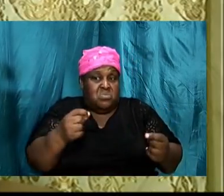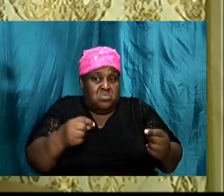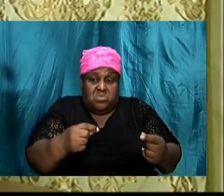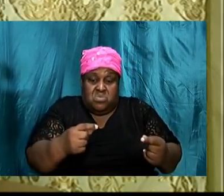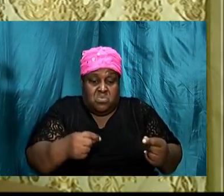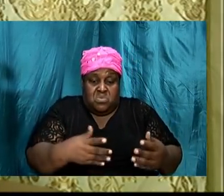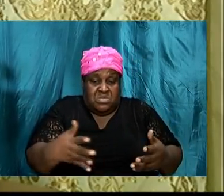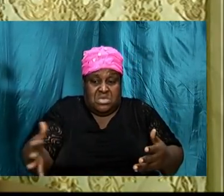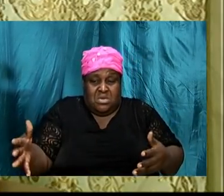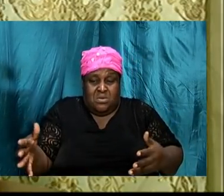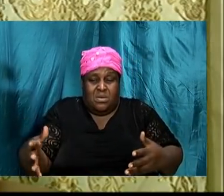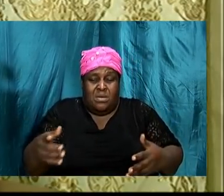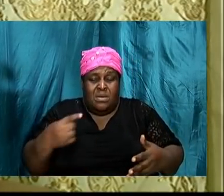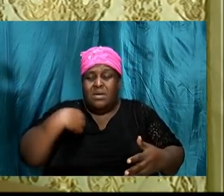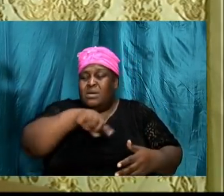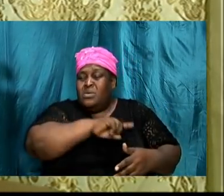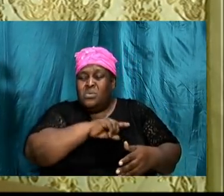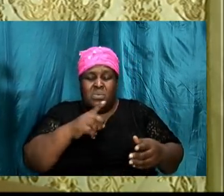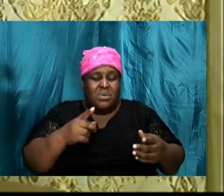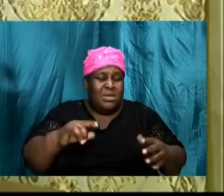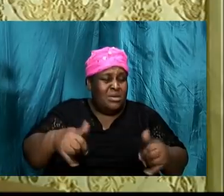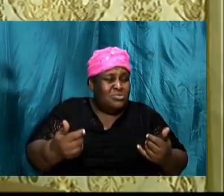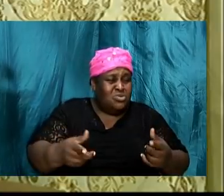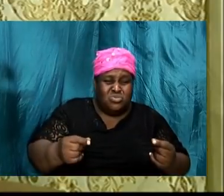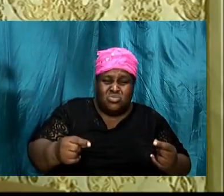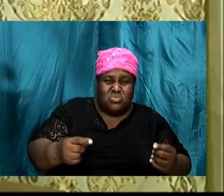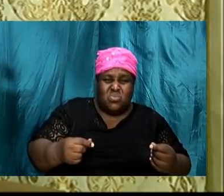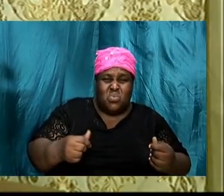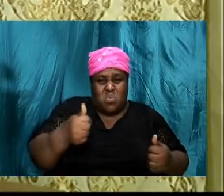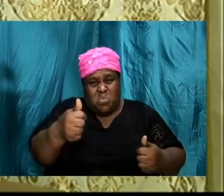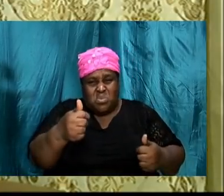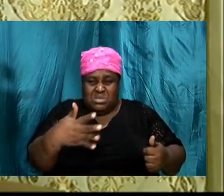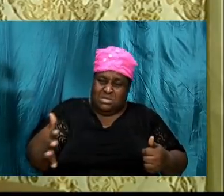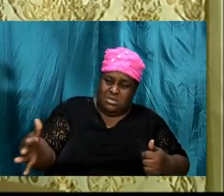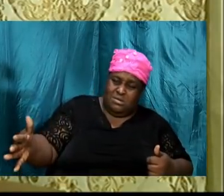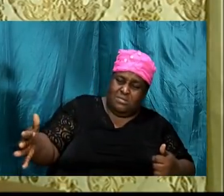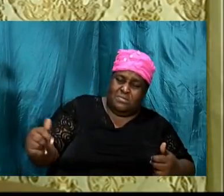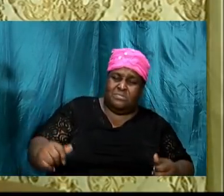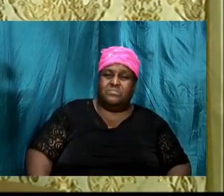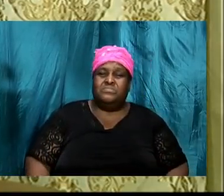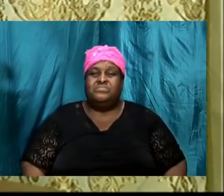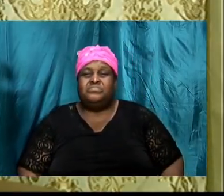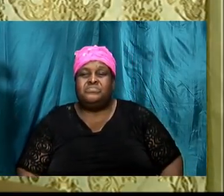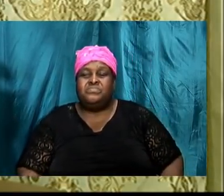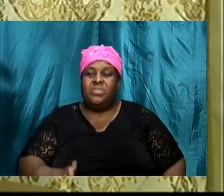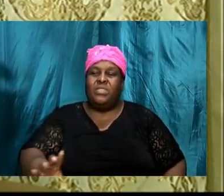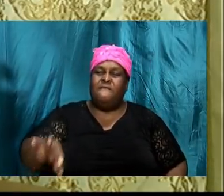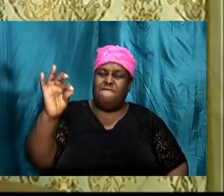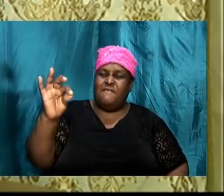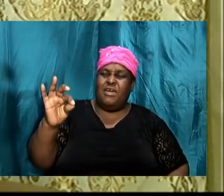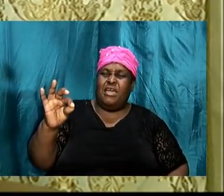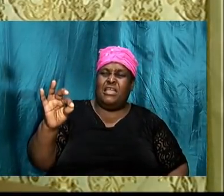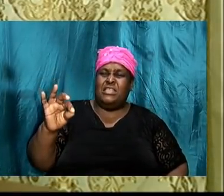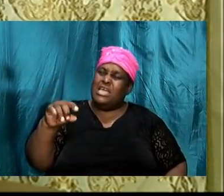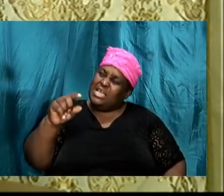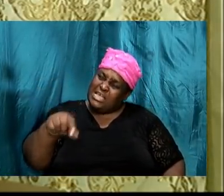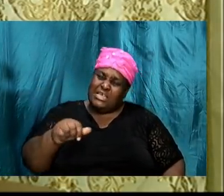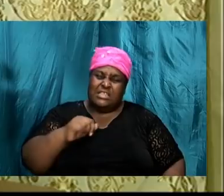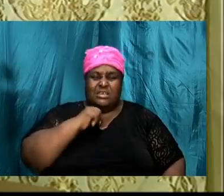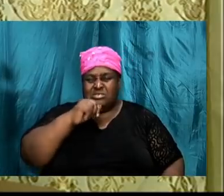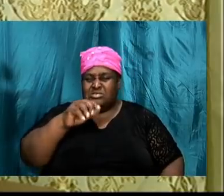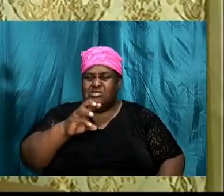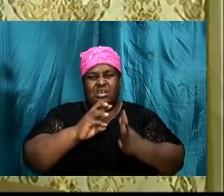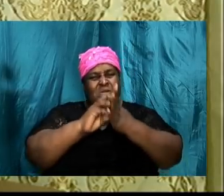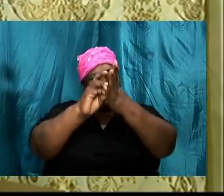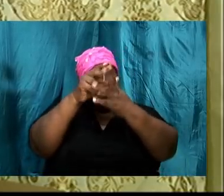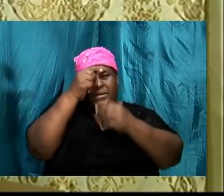think, we just do our own will, and then, you know, find out that, you know, this is not the will